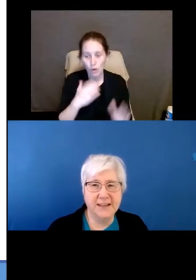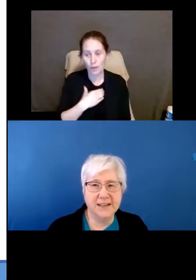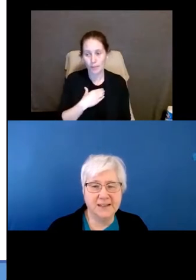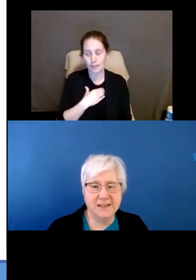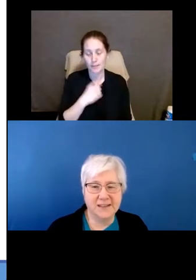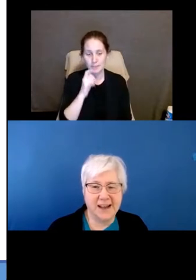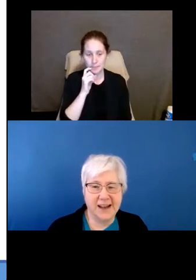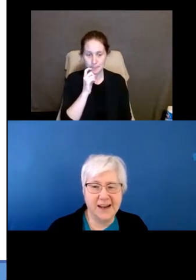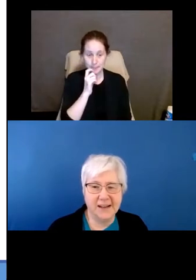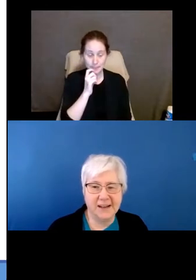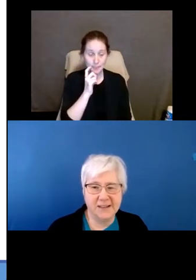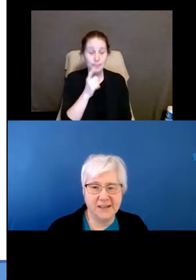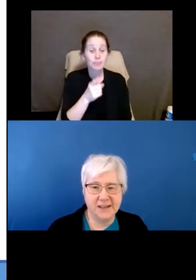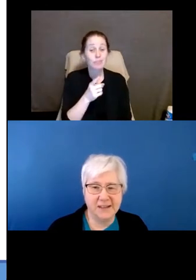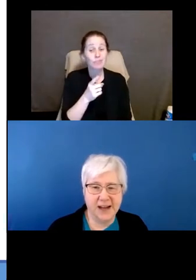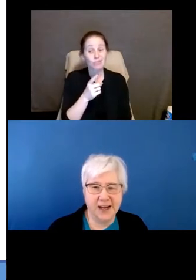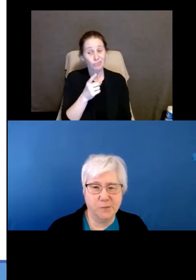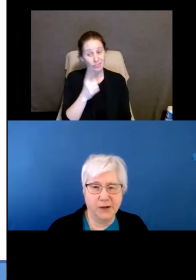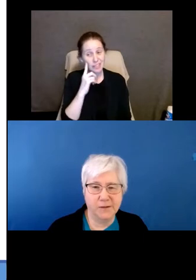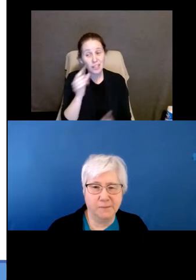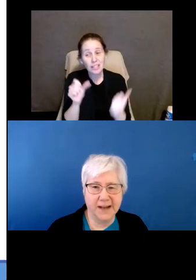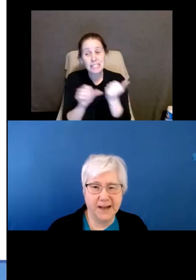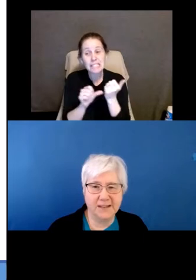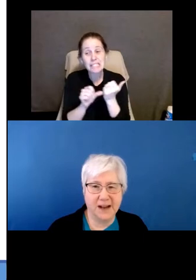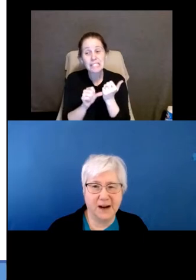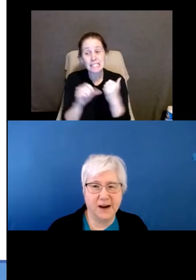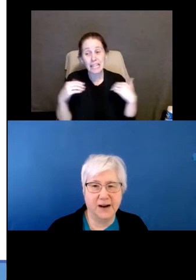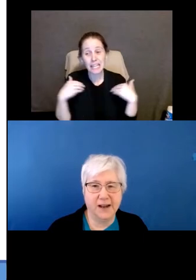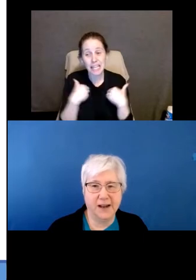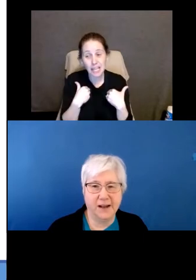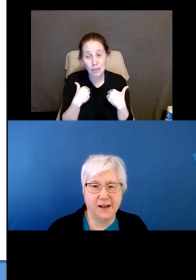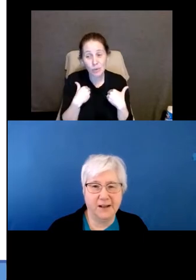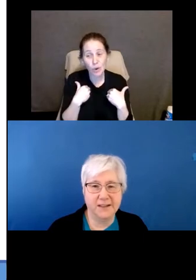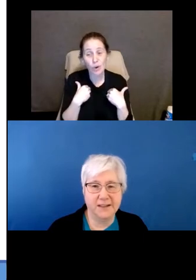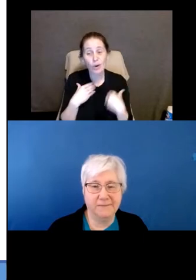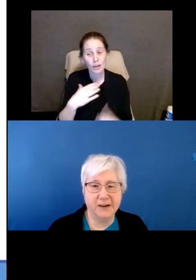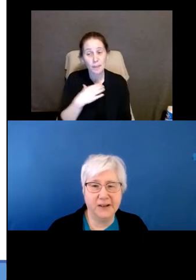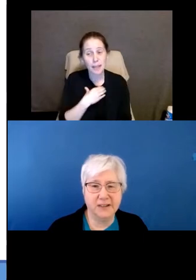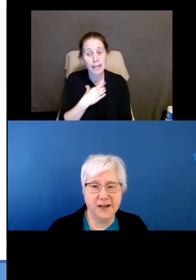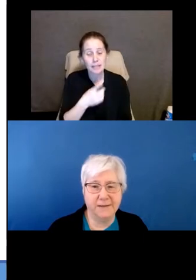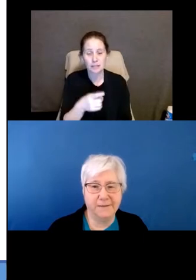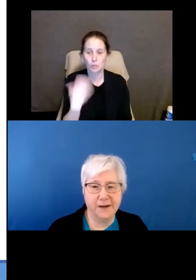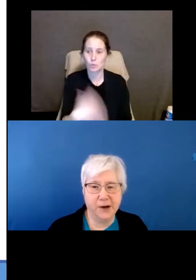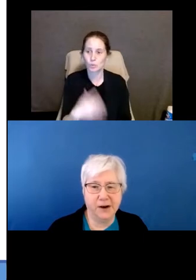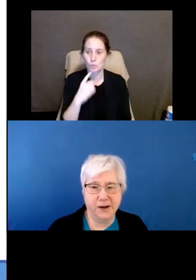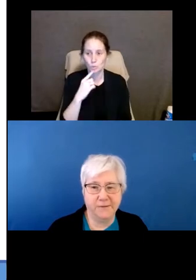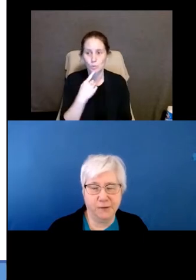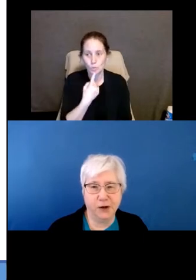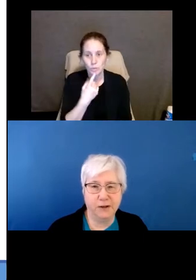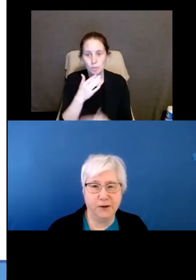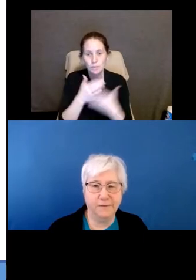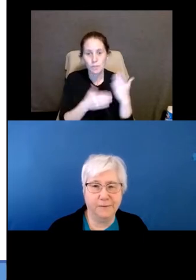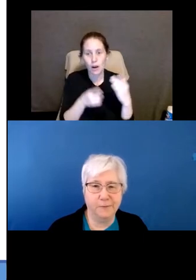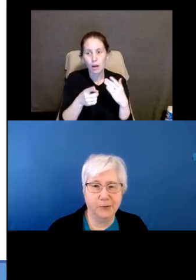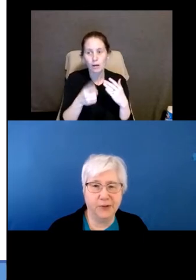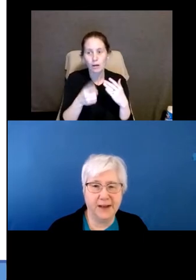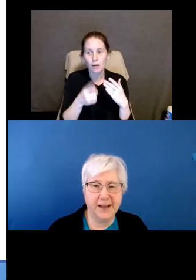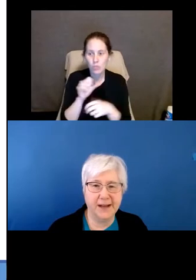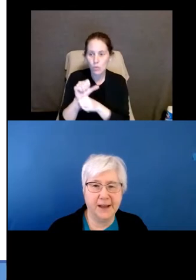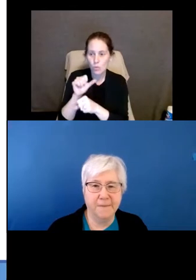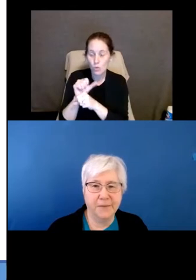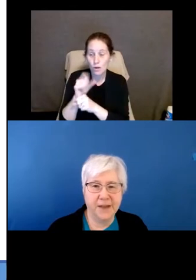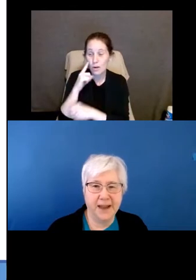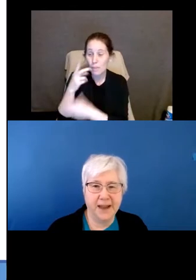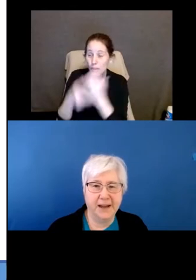Needless to say, assistance animal complaints are a very significant part of the workload for both